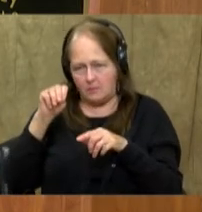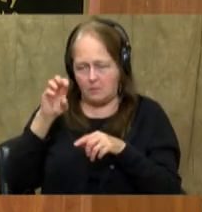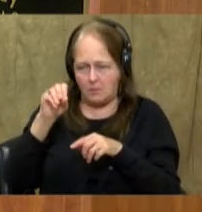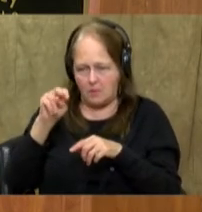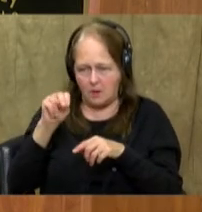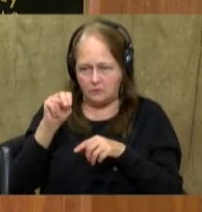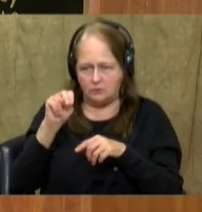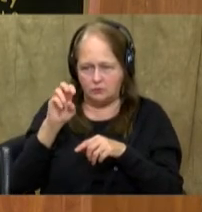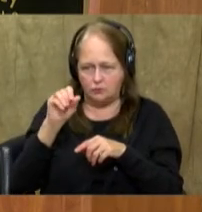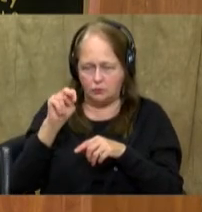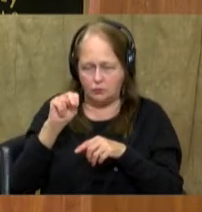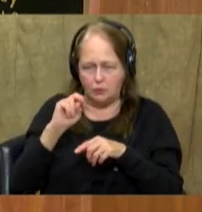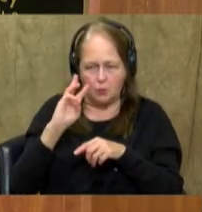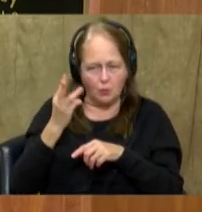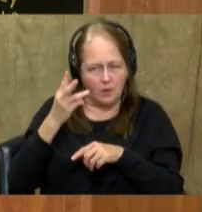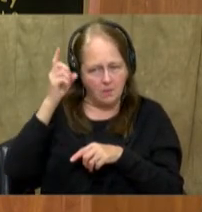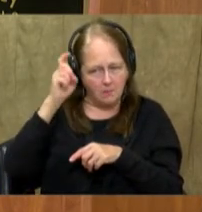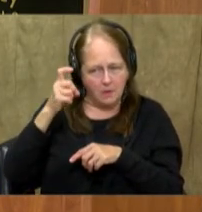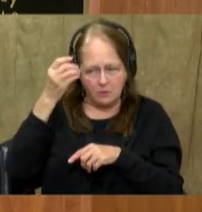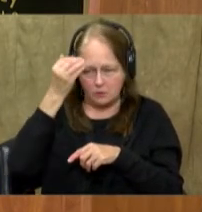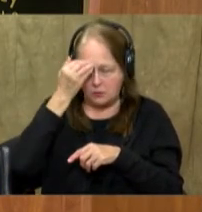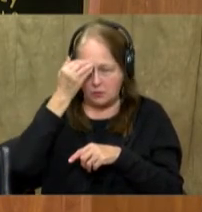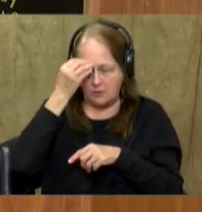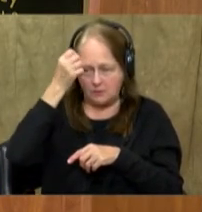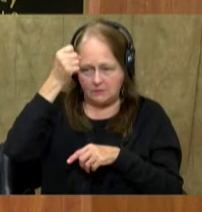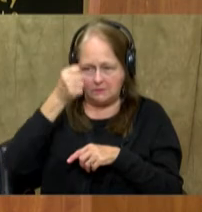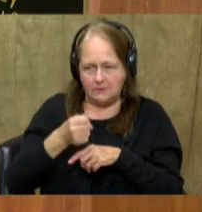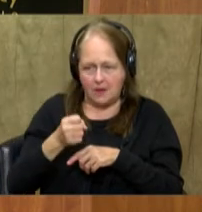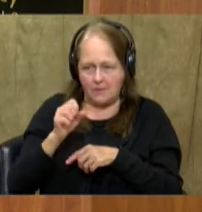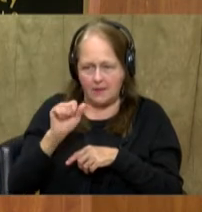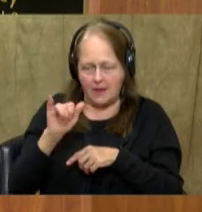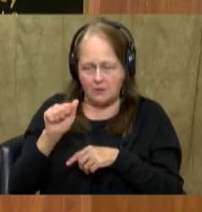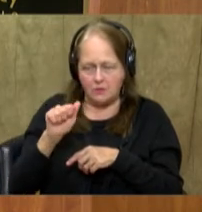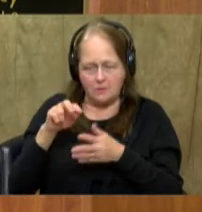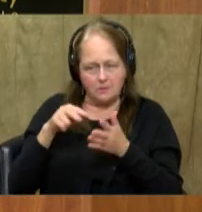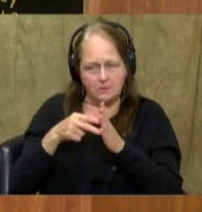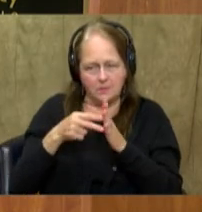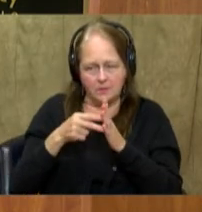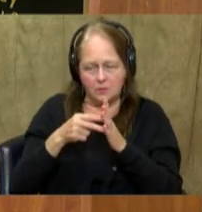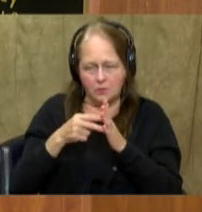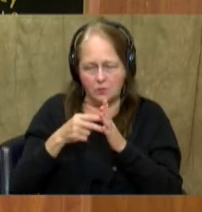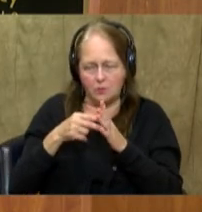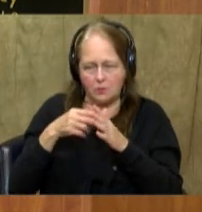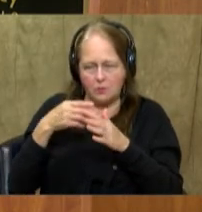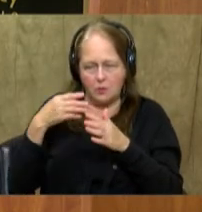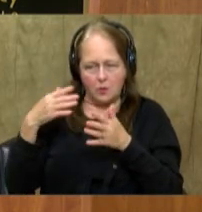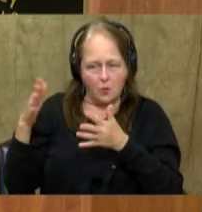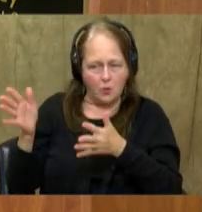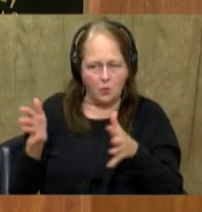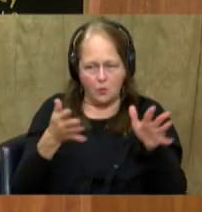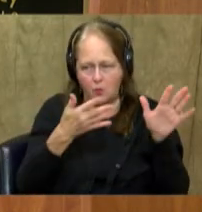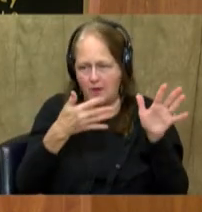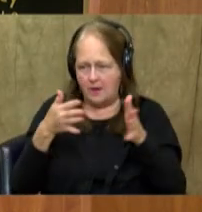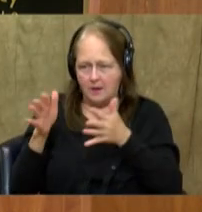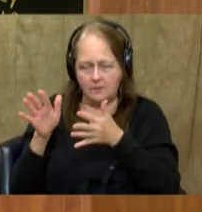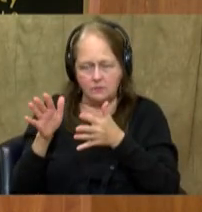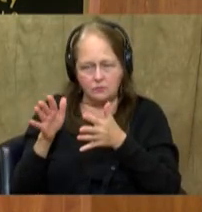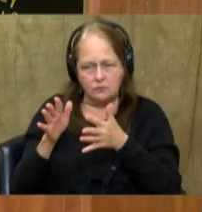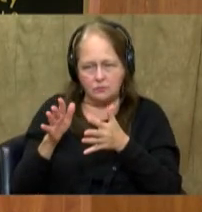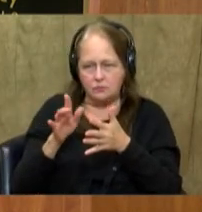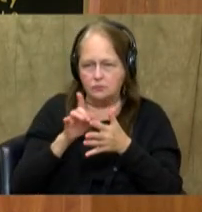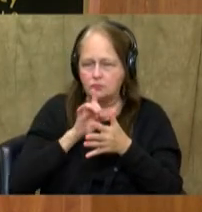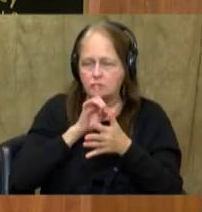Monsoon is a word that we need to know when we're talking about South Asia. A monsoon is a seasonal wind that affects this part of the world,